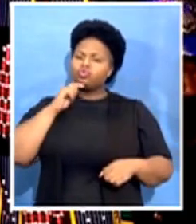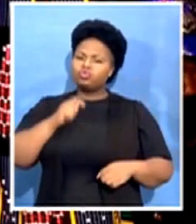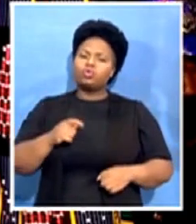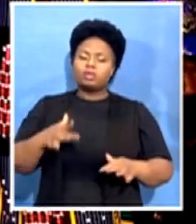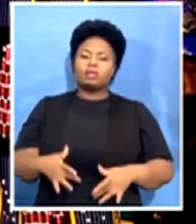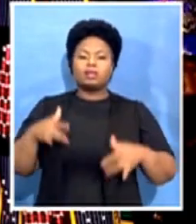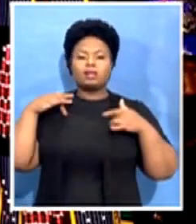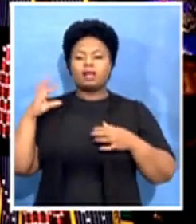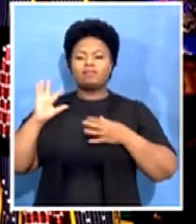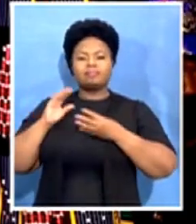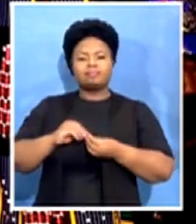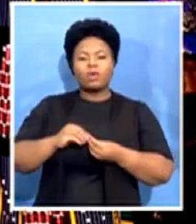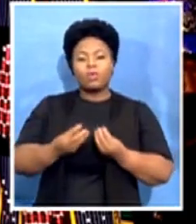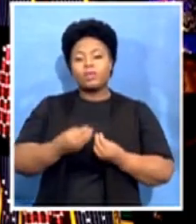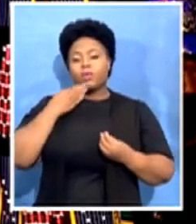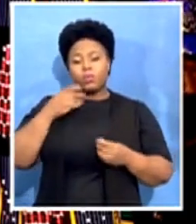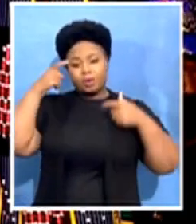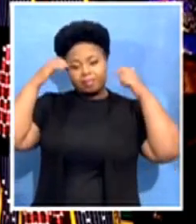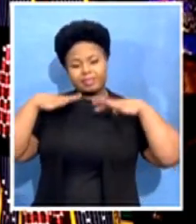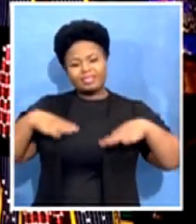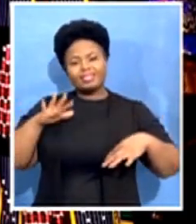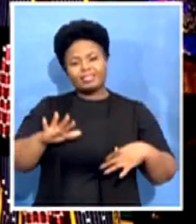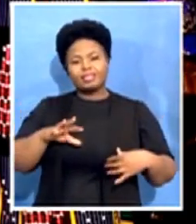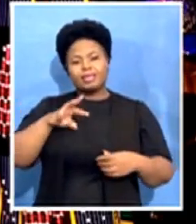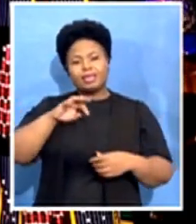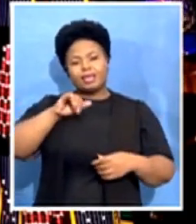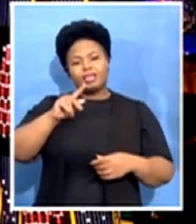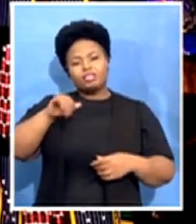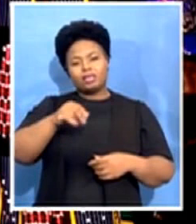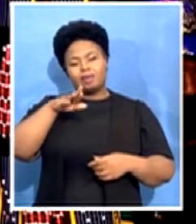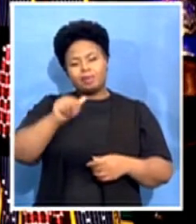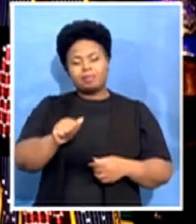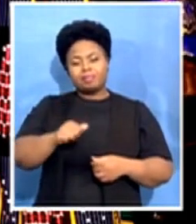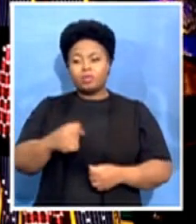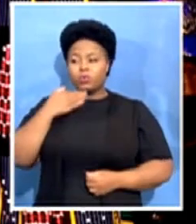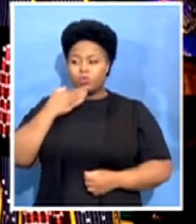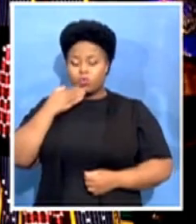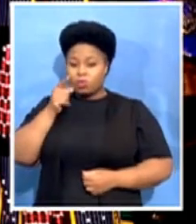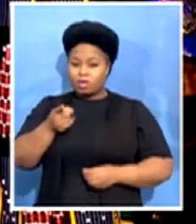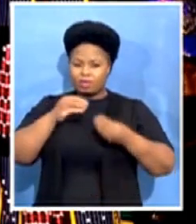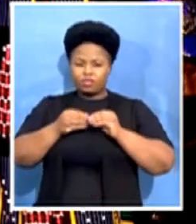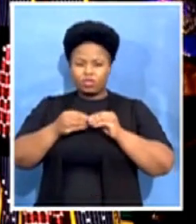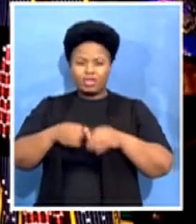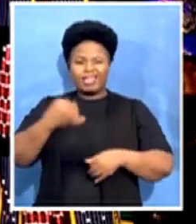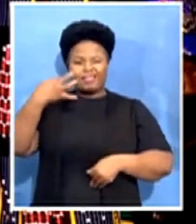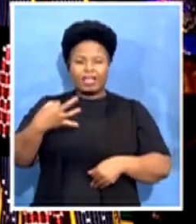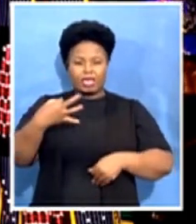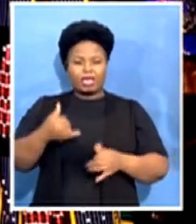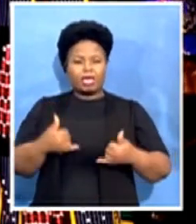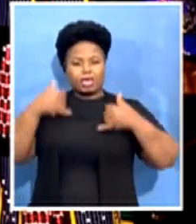Mkabai Gachama, the kingmaker, for three successive reigns in the 17th century.